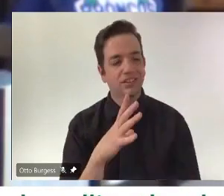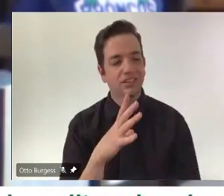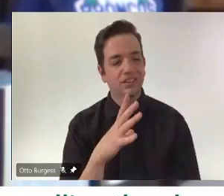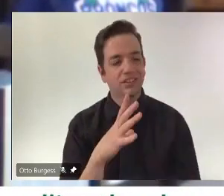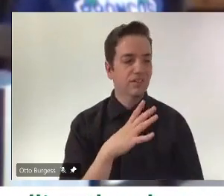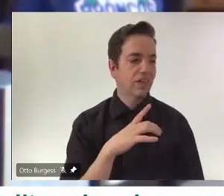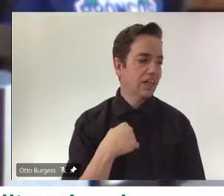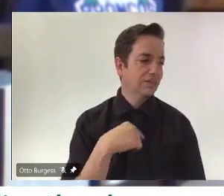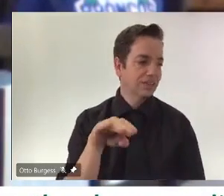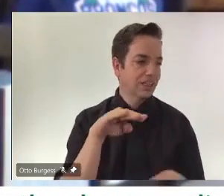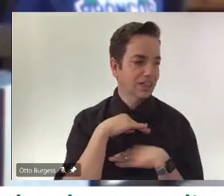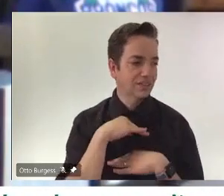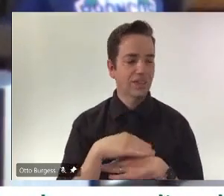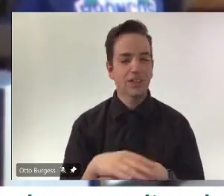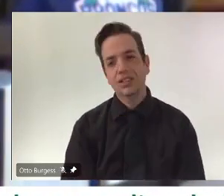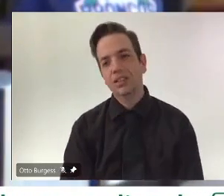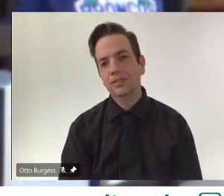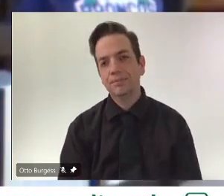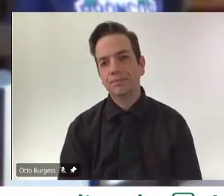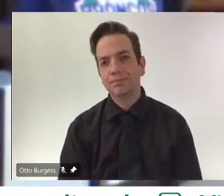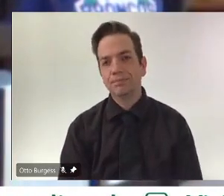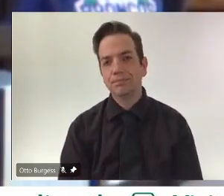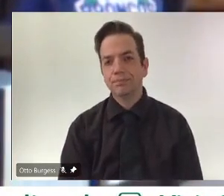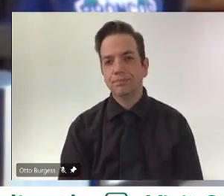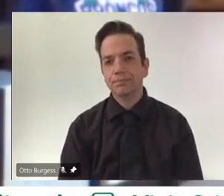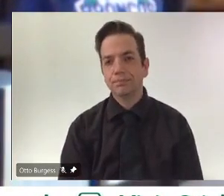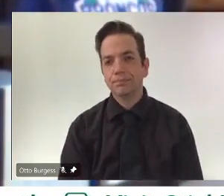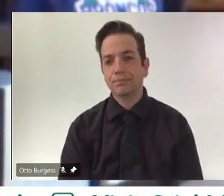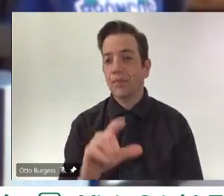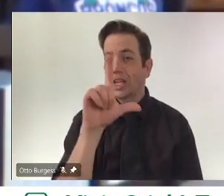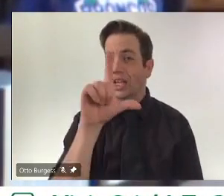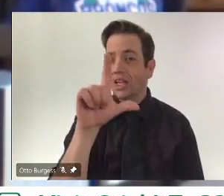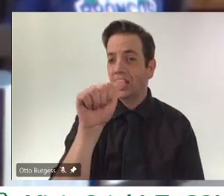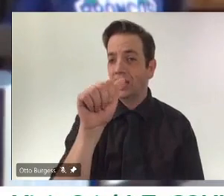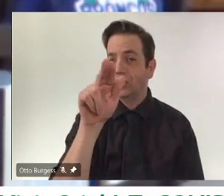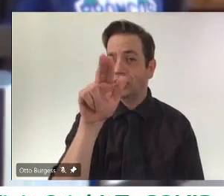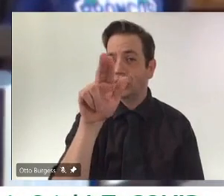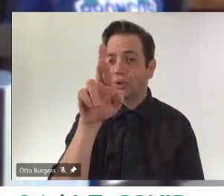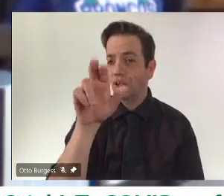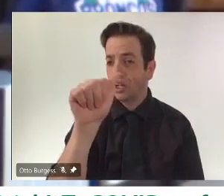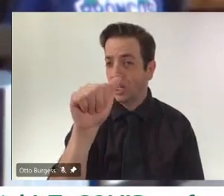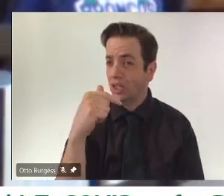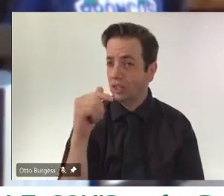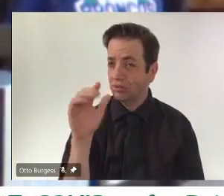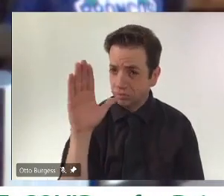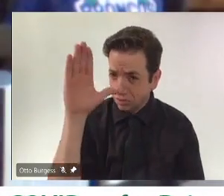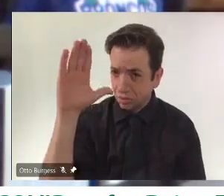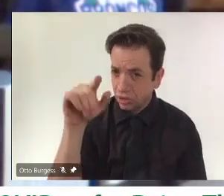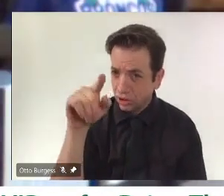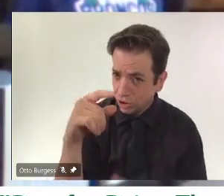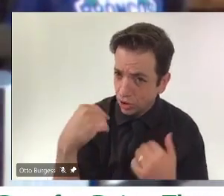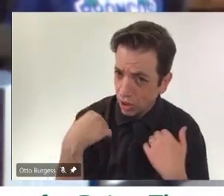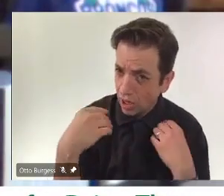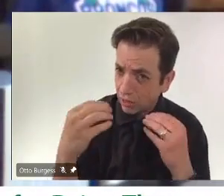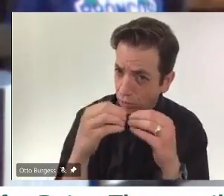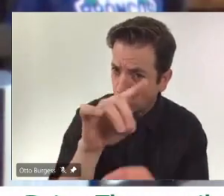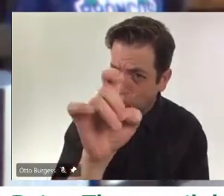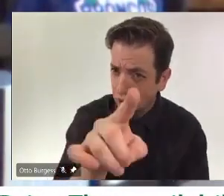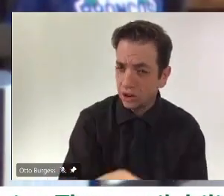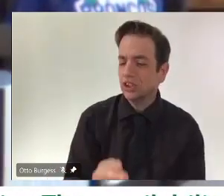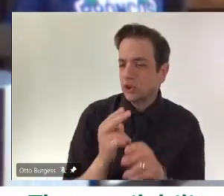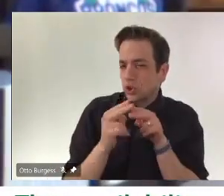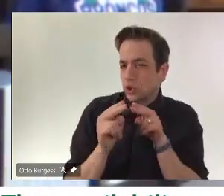Great. And Lara, I see your hand is up. Did you have an additional question? Just a quick one. It's regards